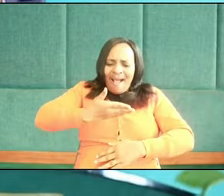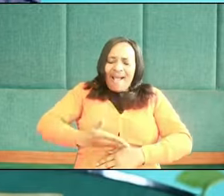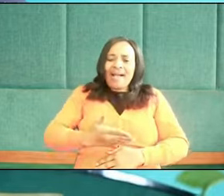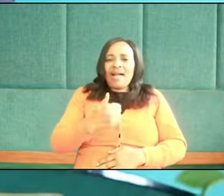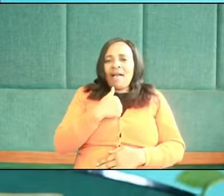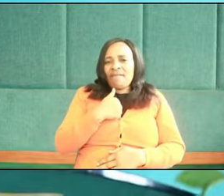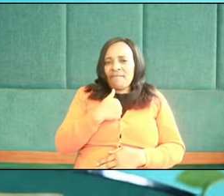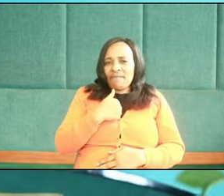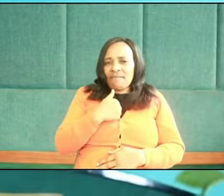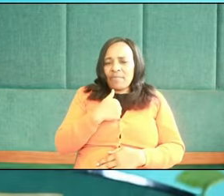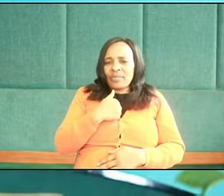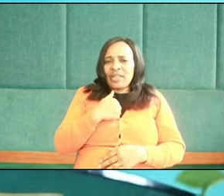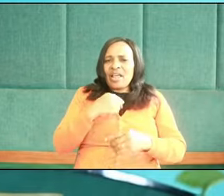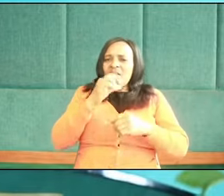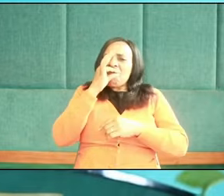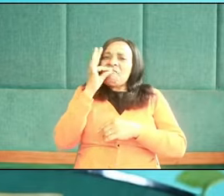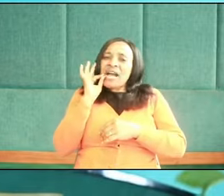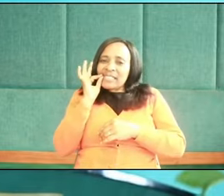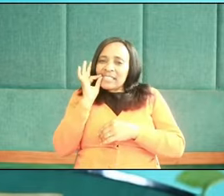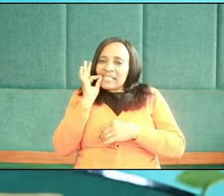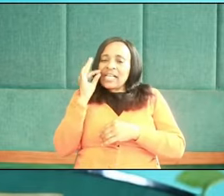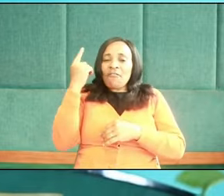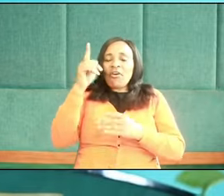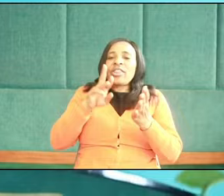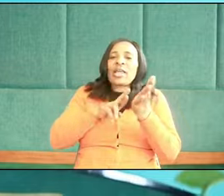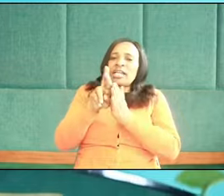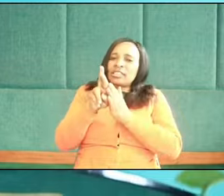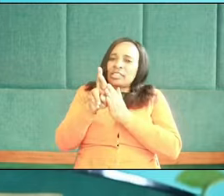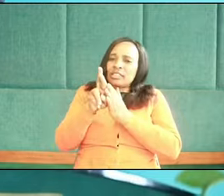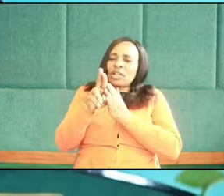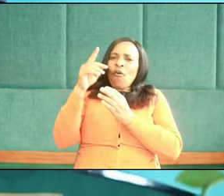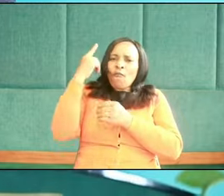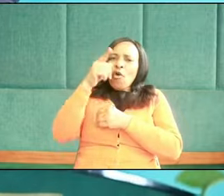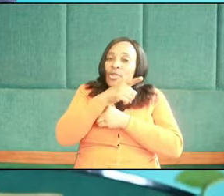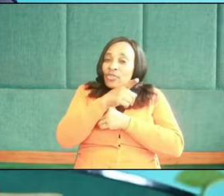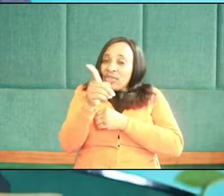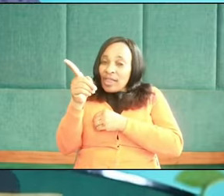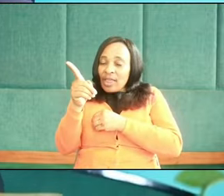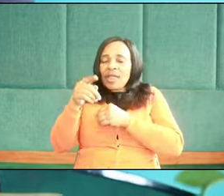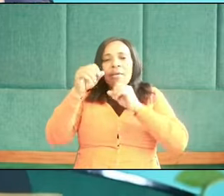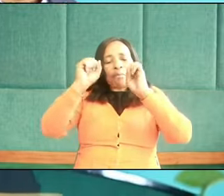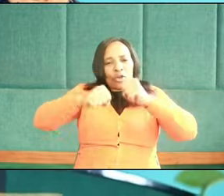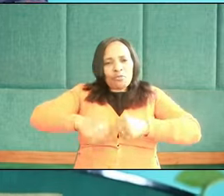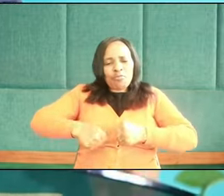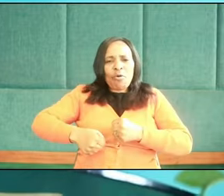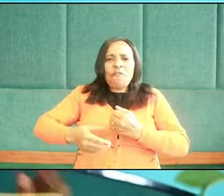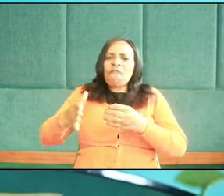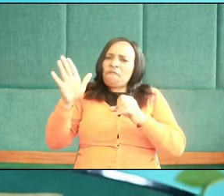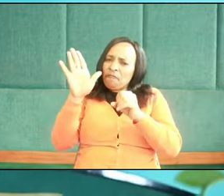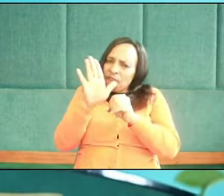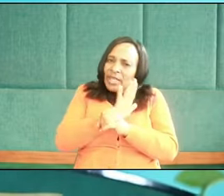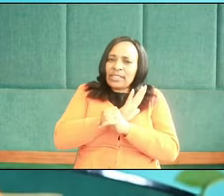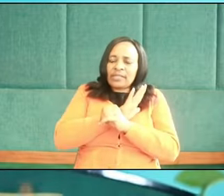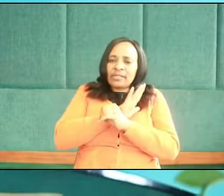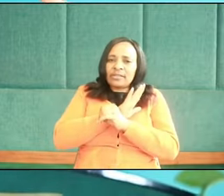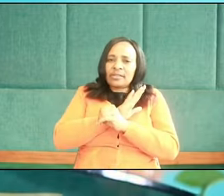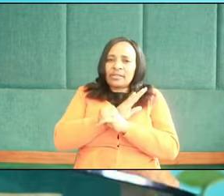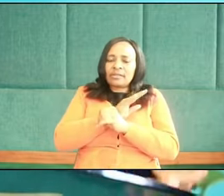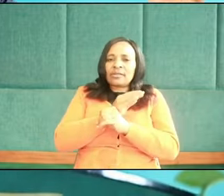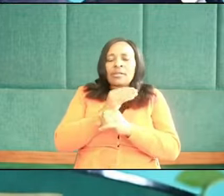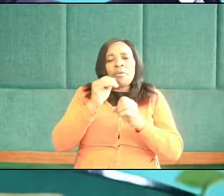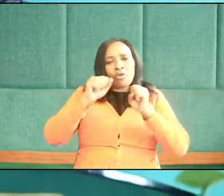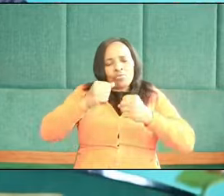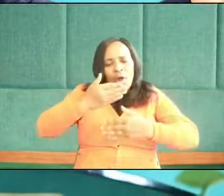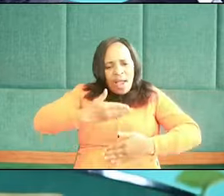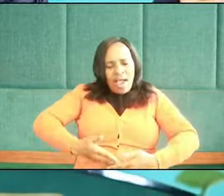and thirst for righteousness, for they shall be filled. Oh friends, when